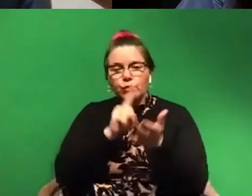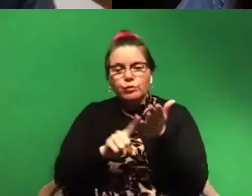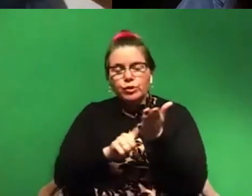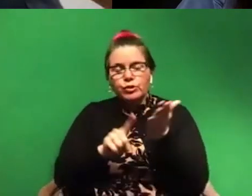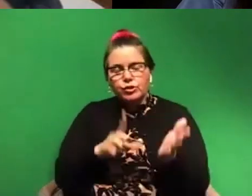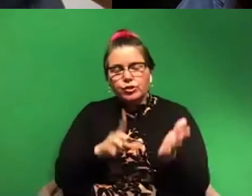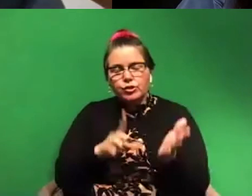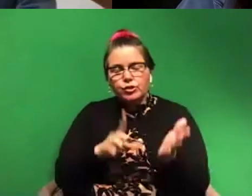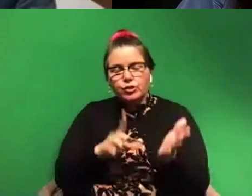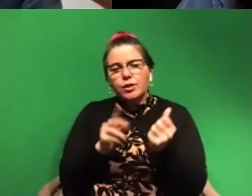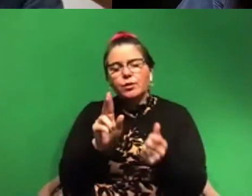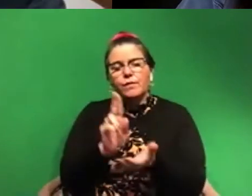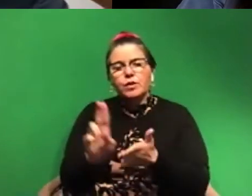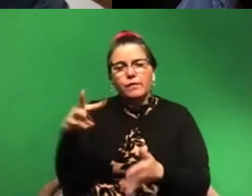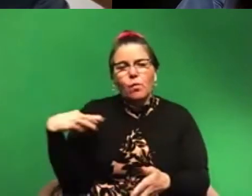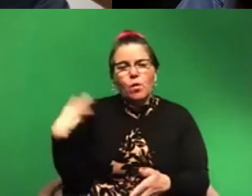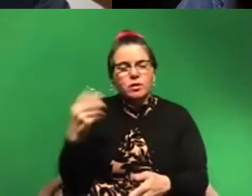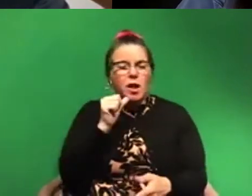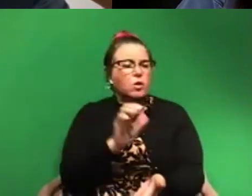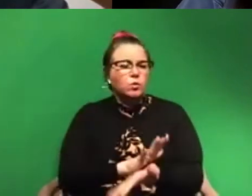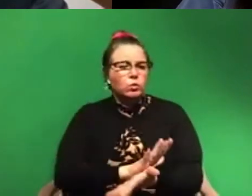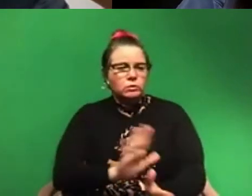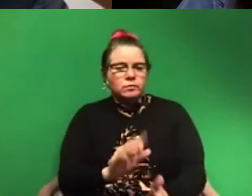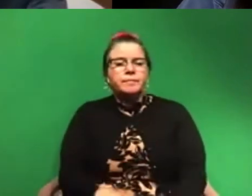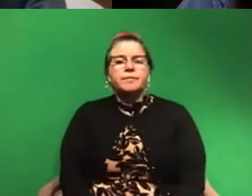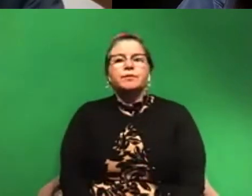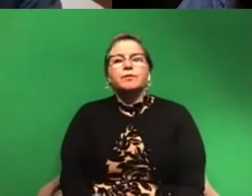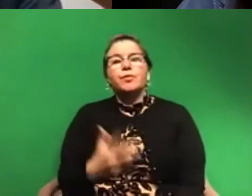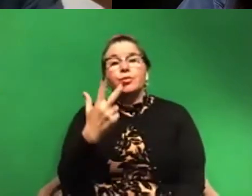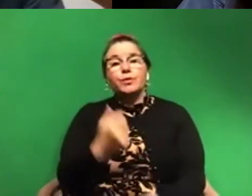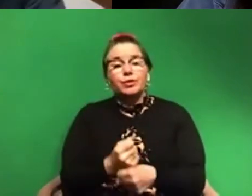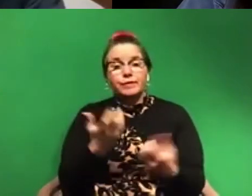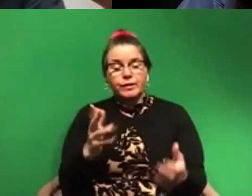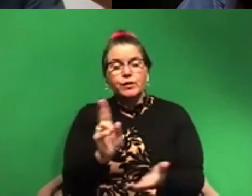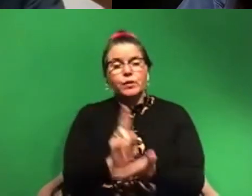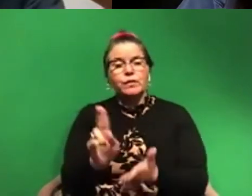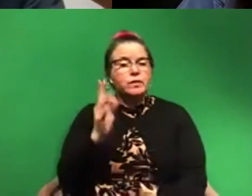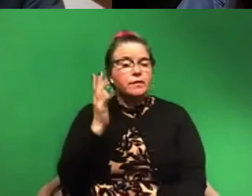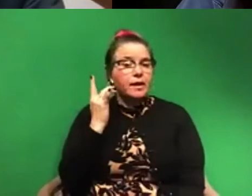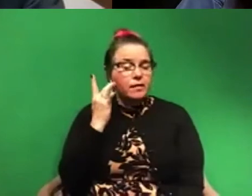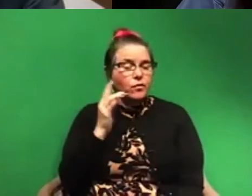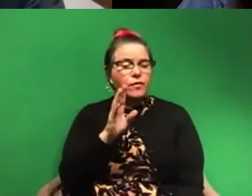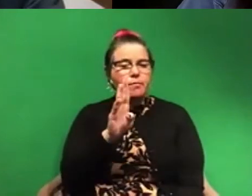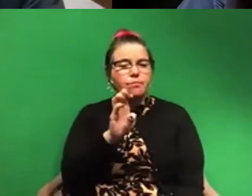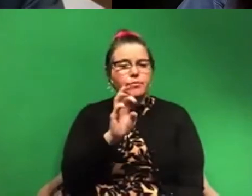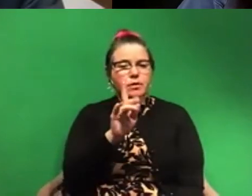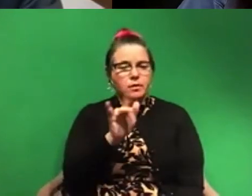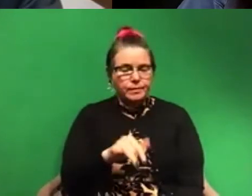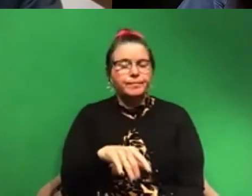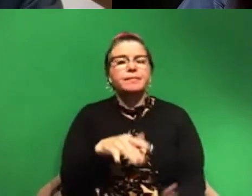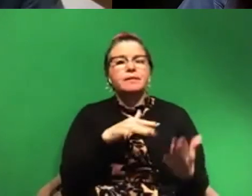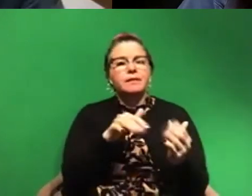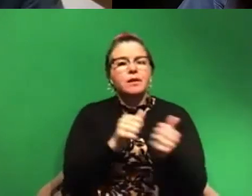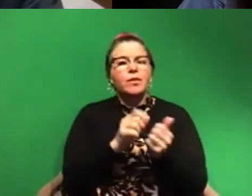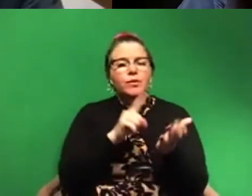of Washington, but not in school. Then after, uh, three years went to the university of California at Berkeley, um, and studied with a researcher named Mimi